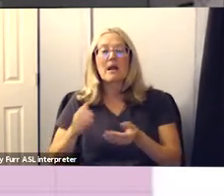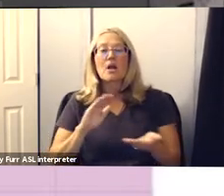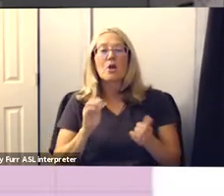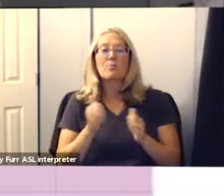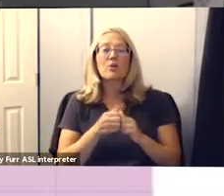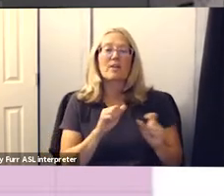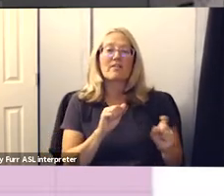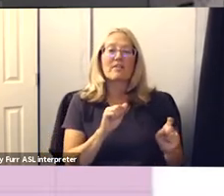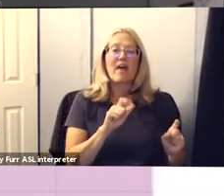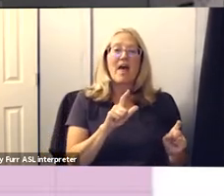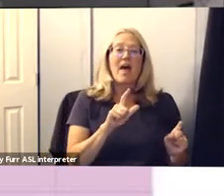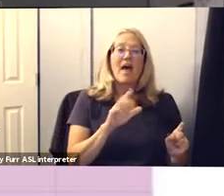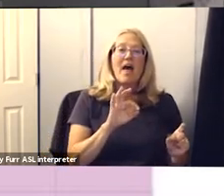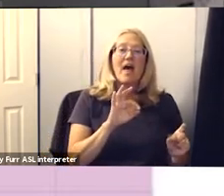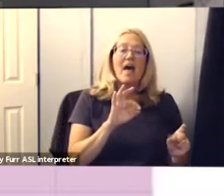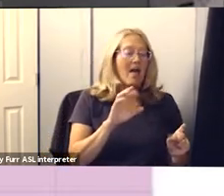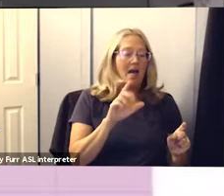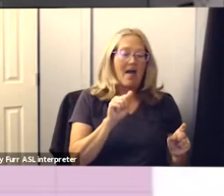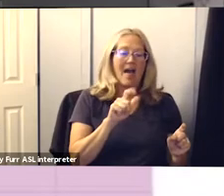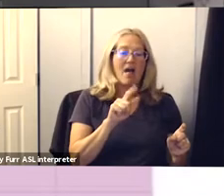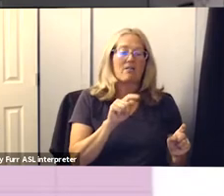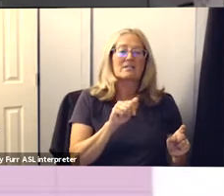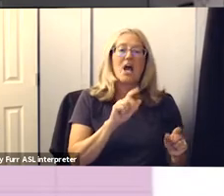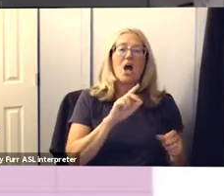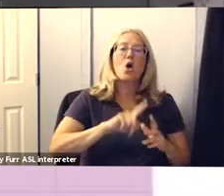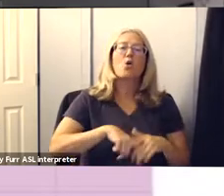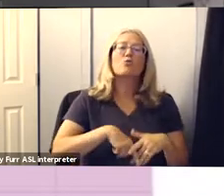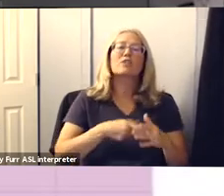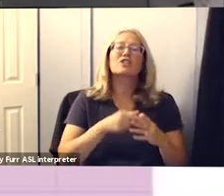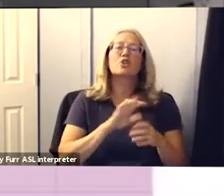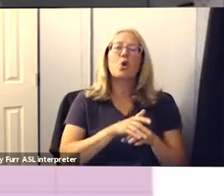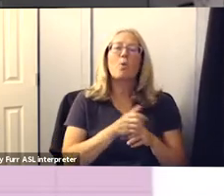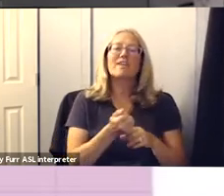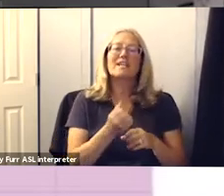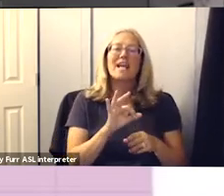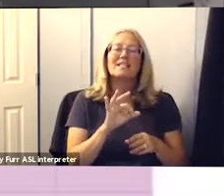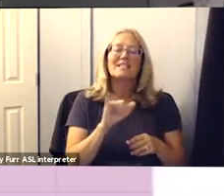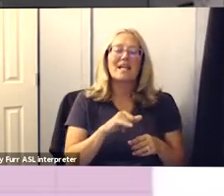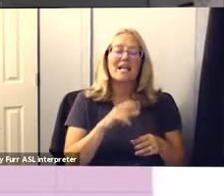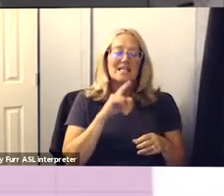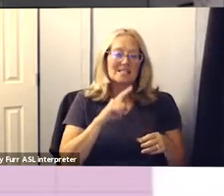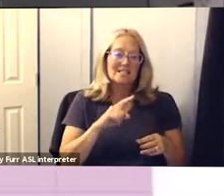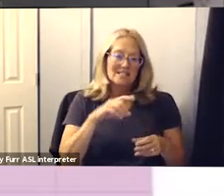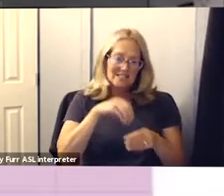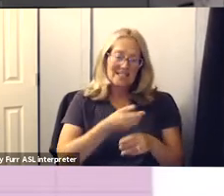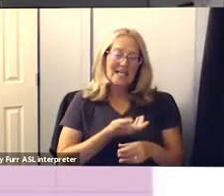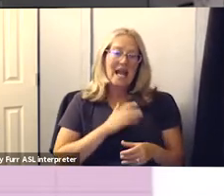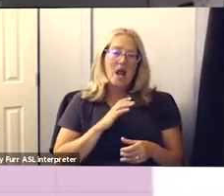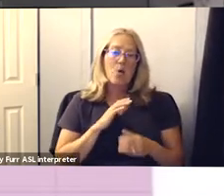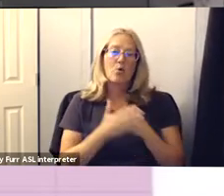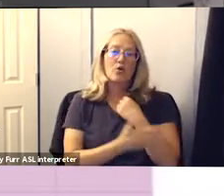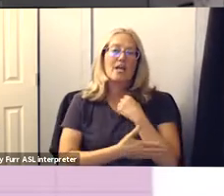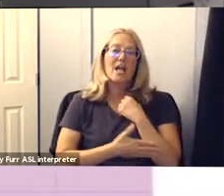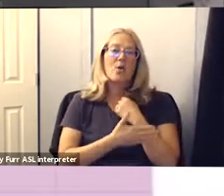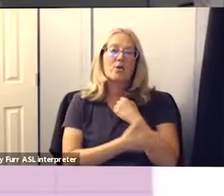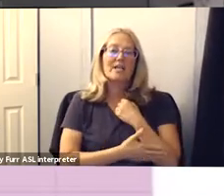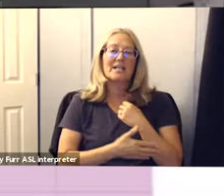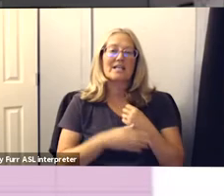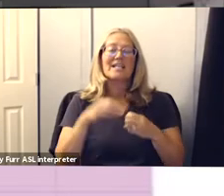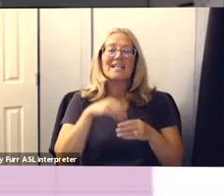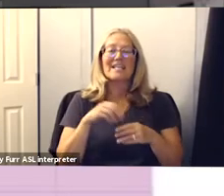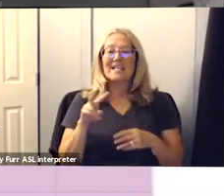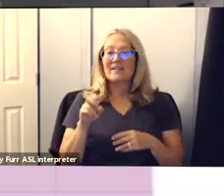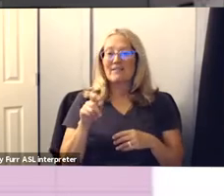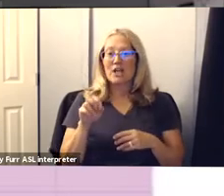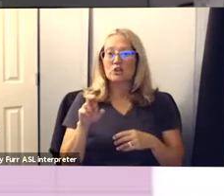the original coven 19 is present in president present in our county as well as in ventura